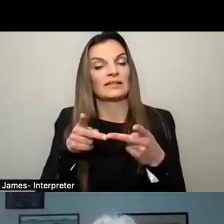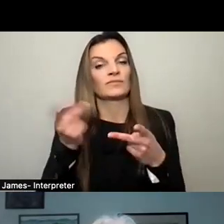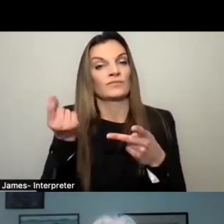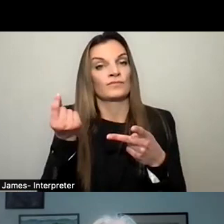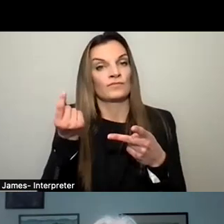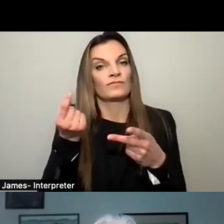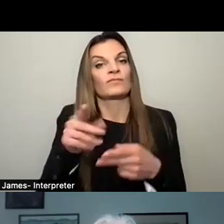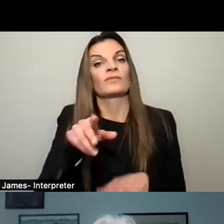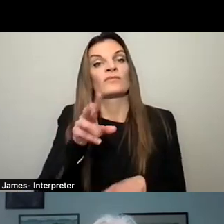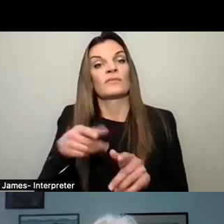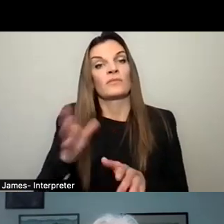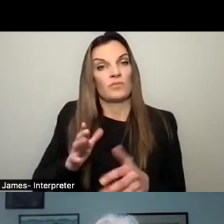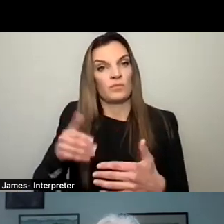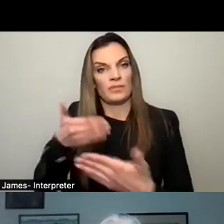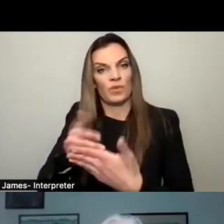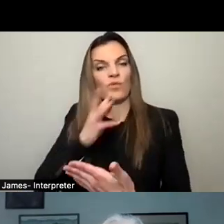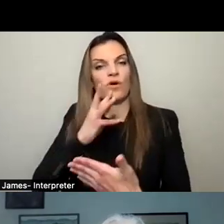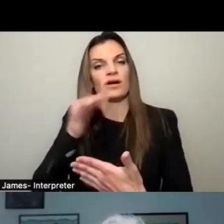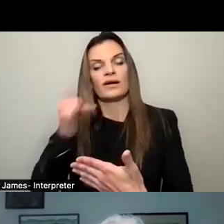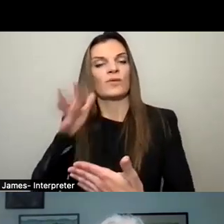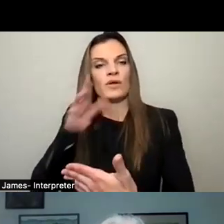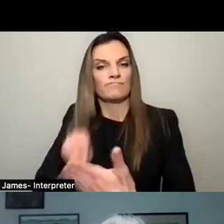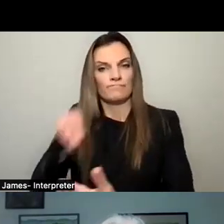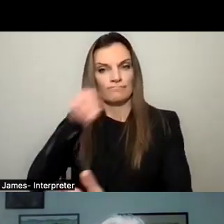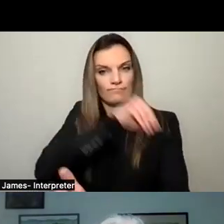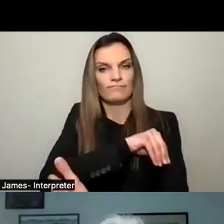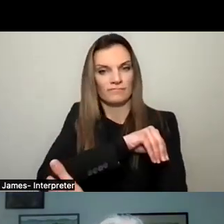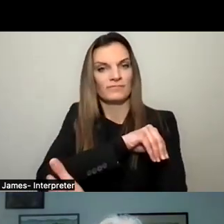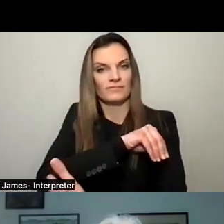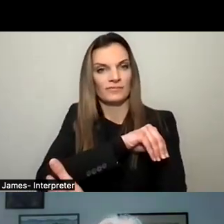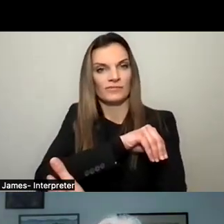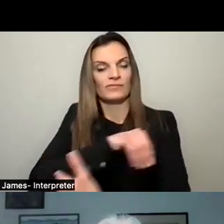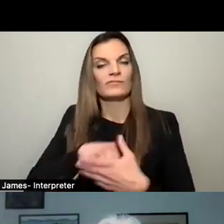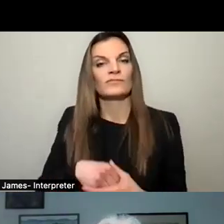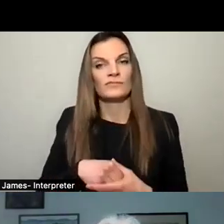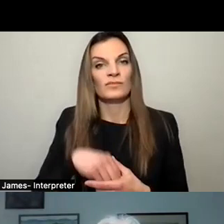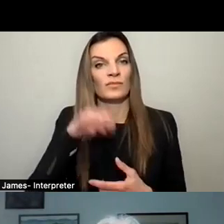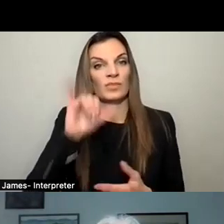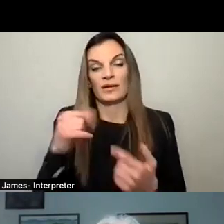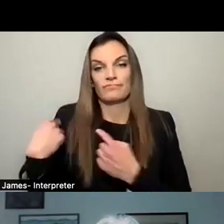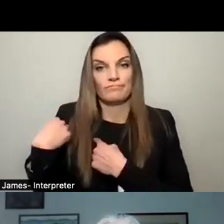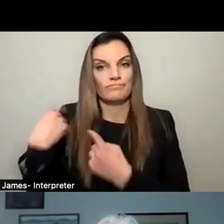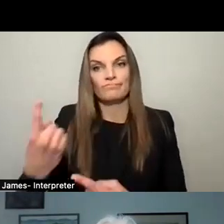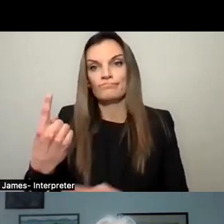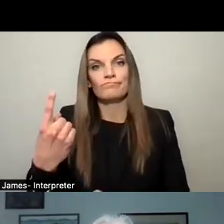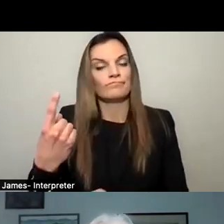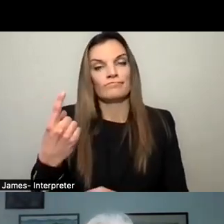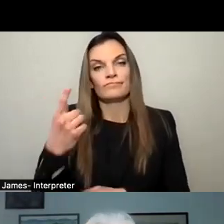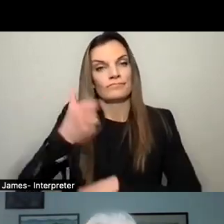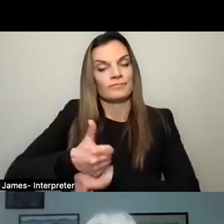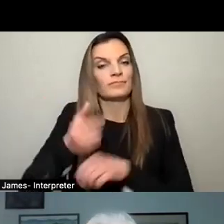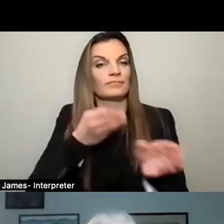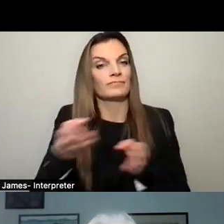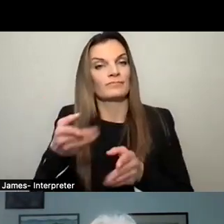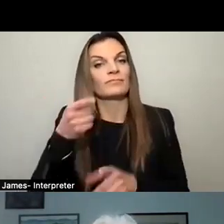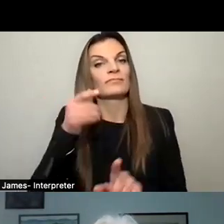waterfront and up into the back of the common. And that's been the plan for a very long time. That will help